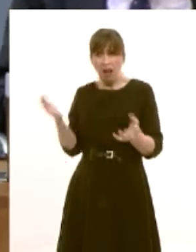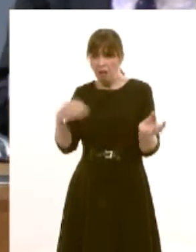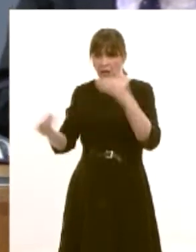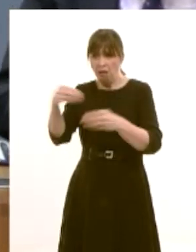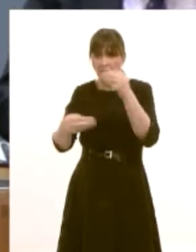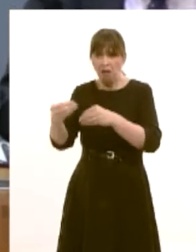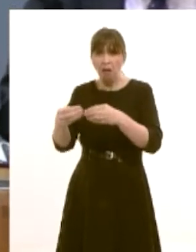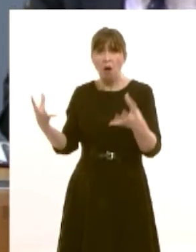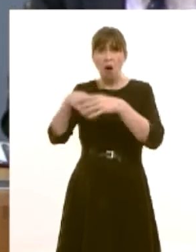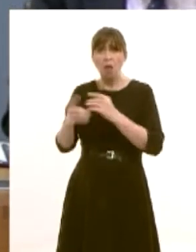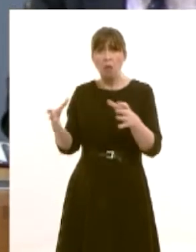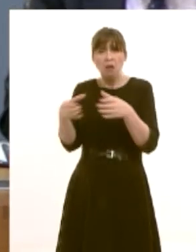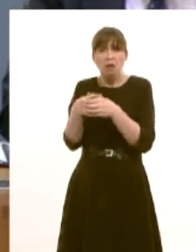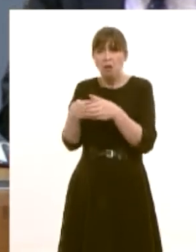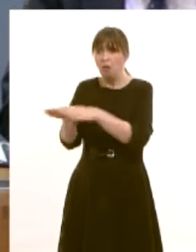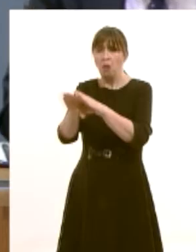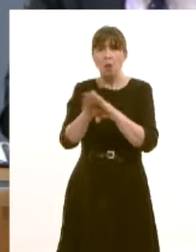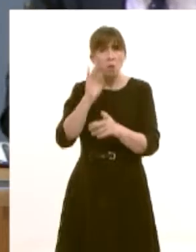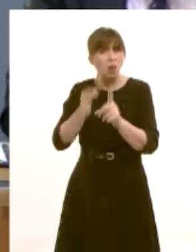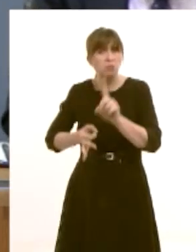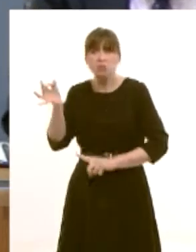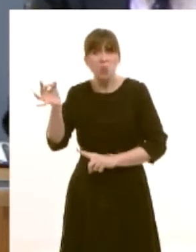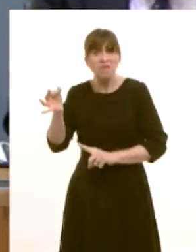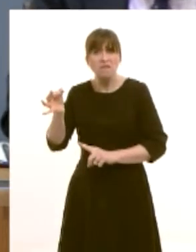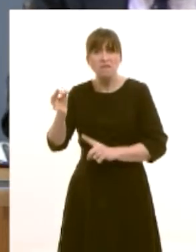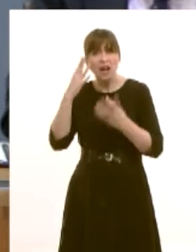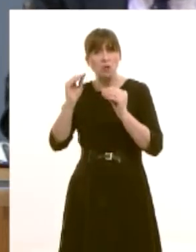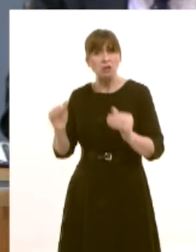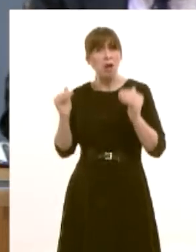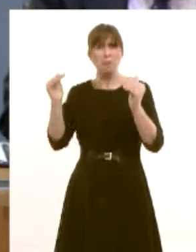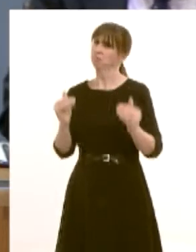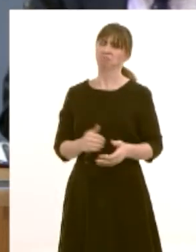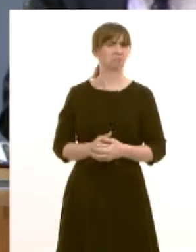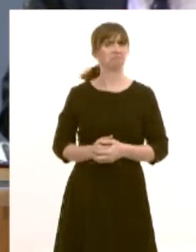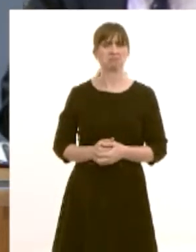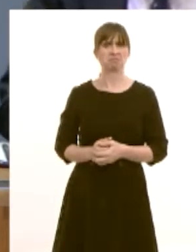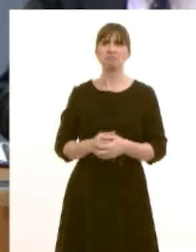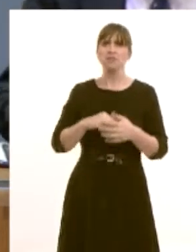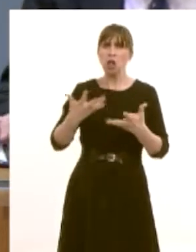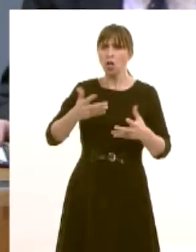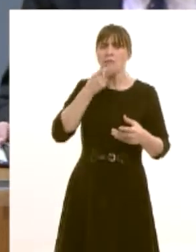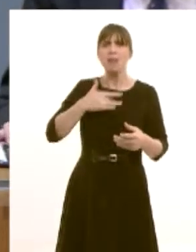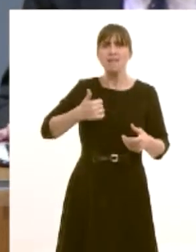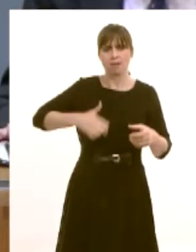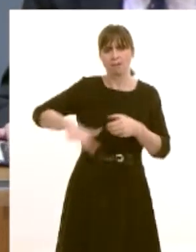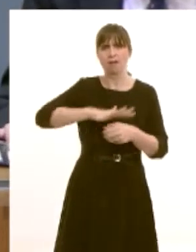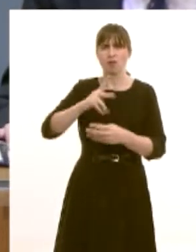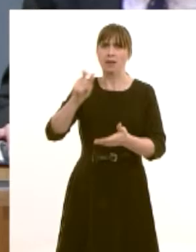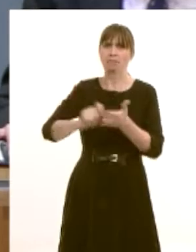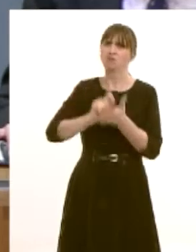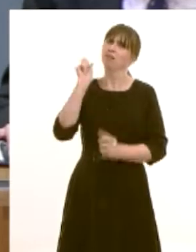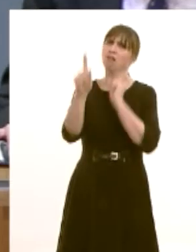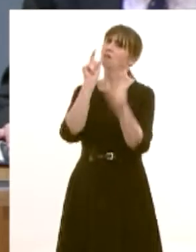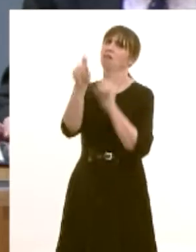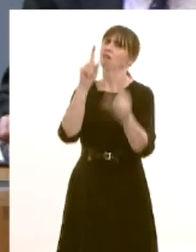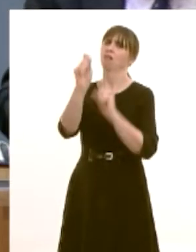the educational attainment levels of people in Brecon and Radnorshire. I know many of my constituents have already written to you on this subject and are